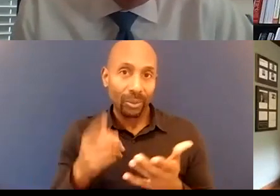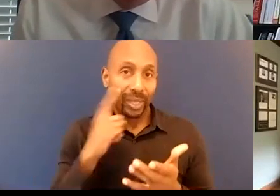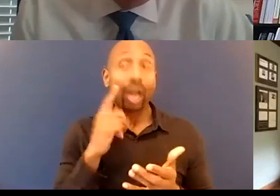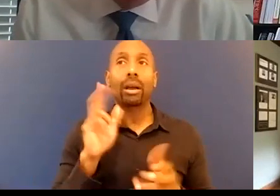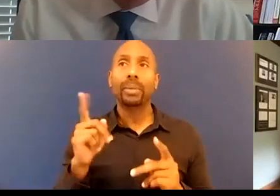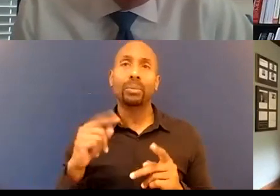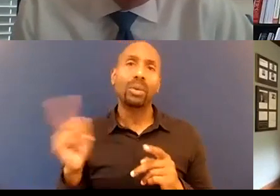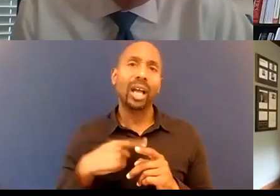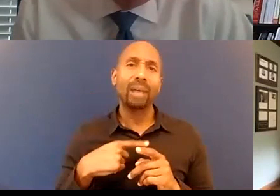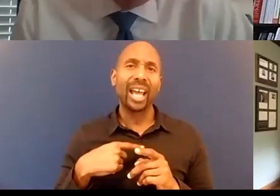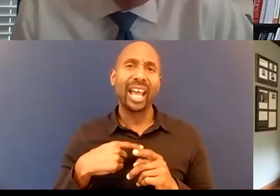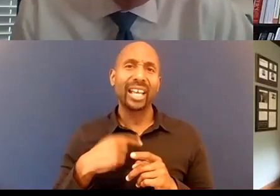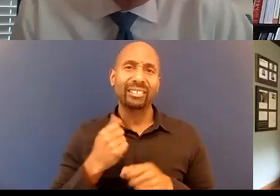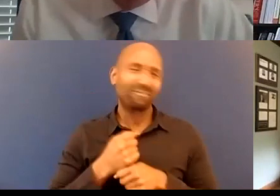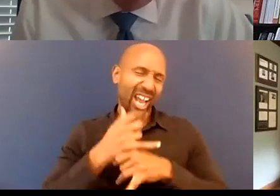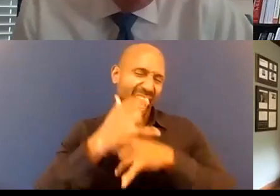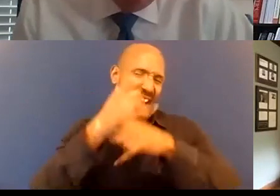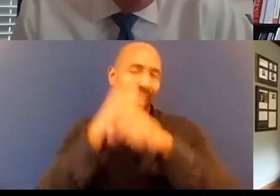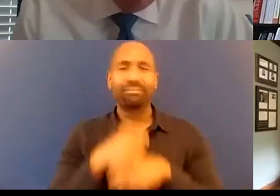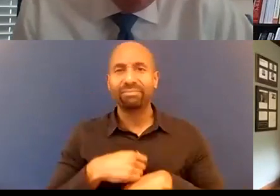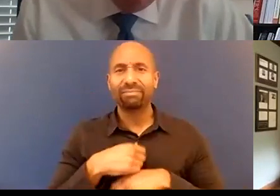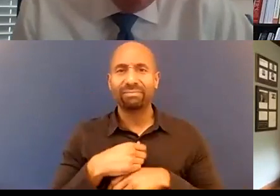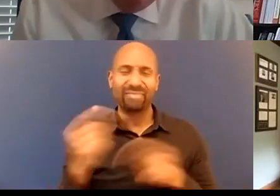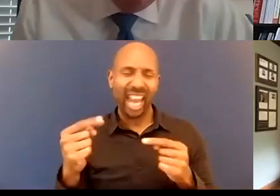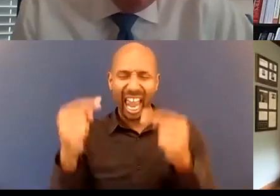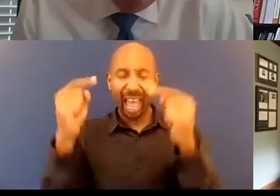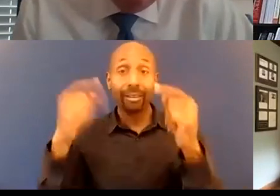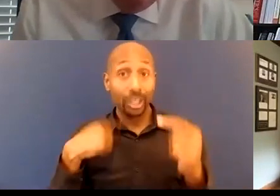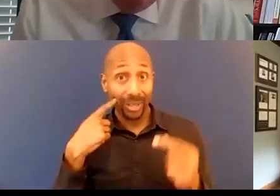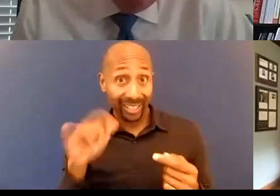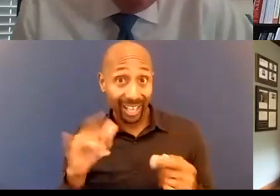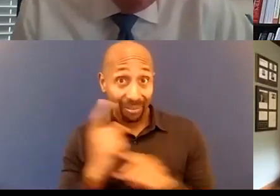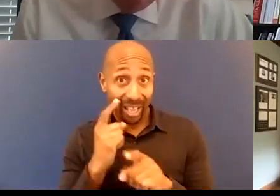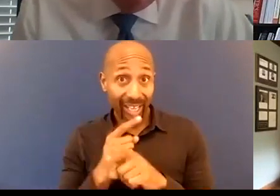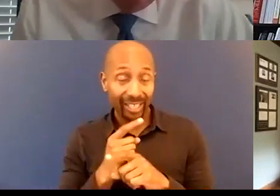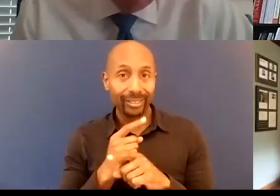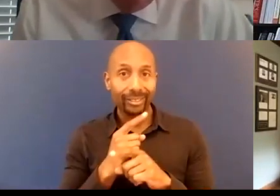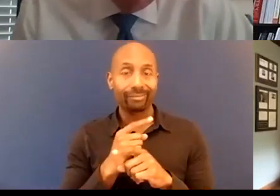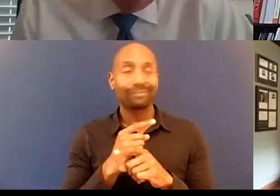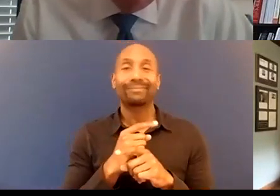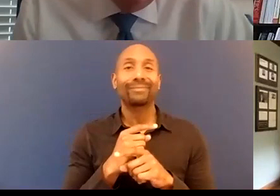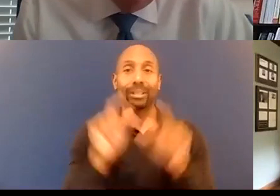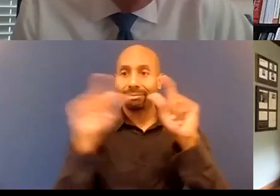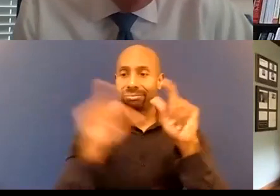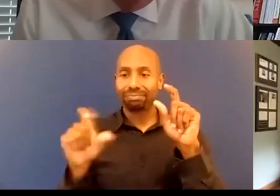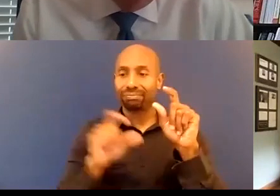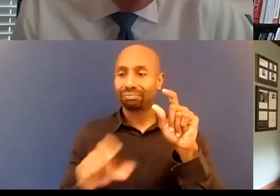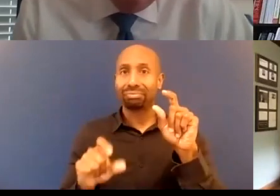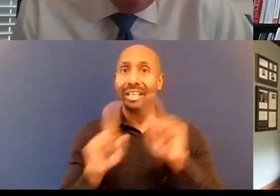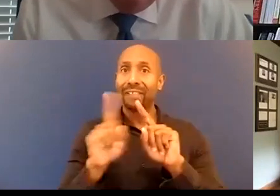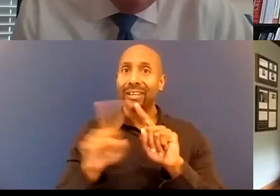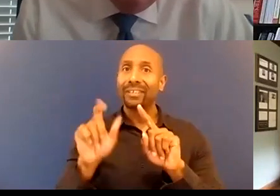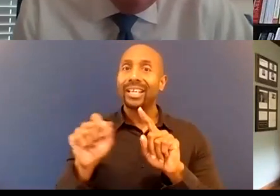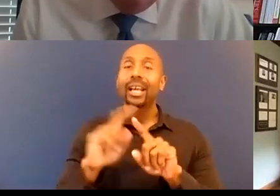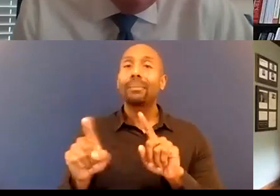screaming at each other or having vehement disagreements about issues what this proves is i don't think we're too far apart on these